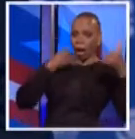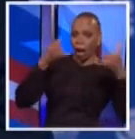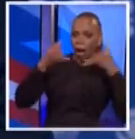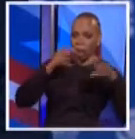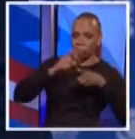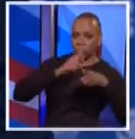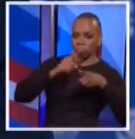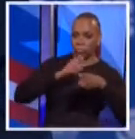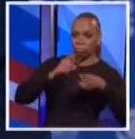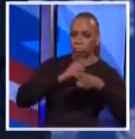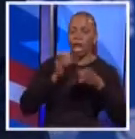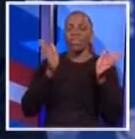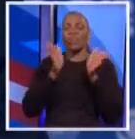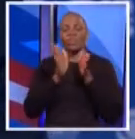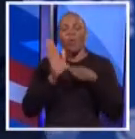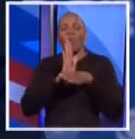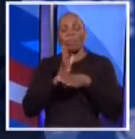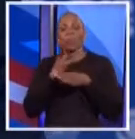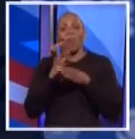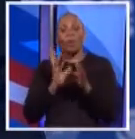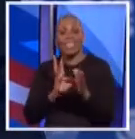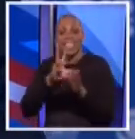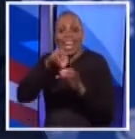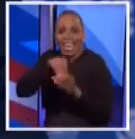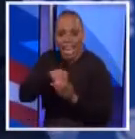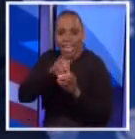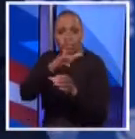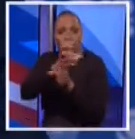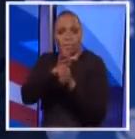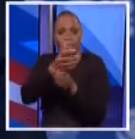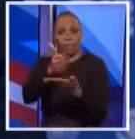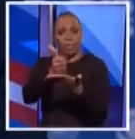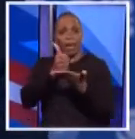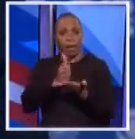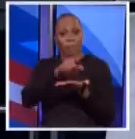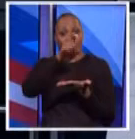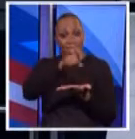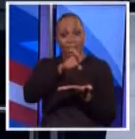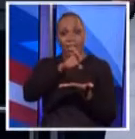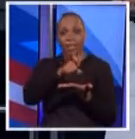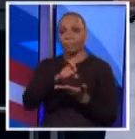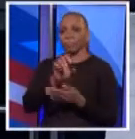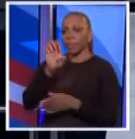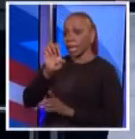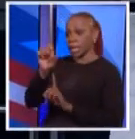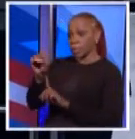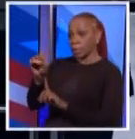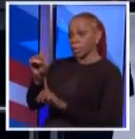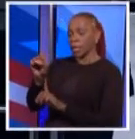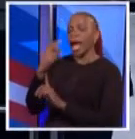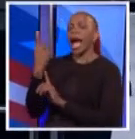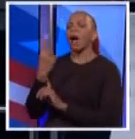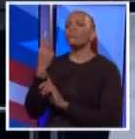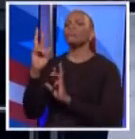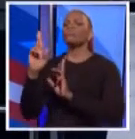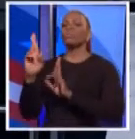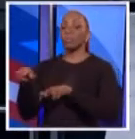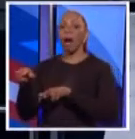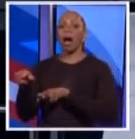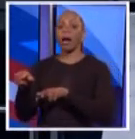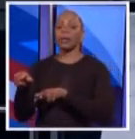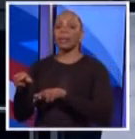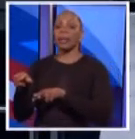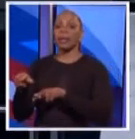Small businesses wanted to engage and get the help they needed. Mr. Spitzer. Well, I only respond by this. And in